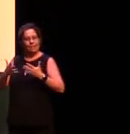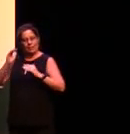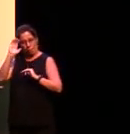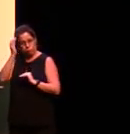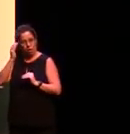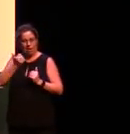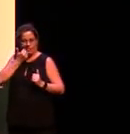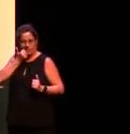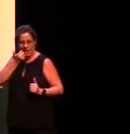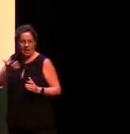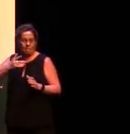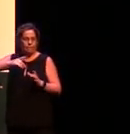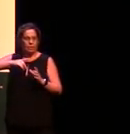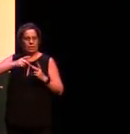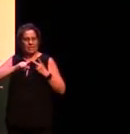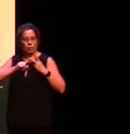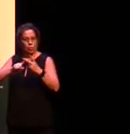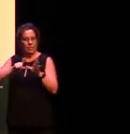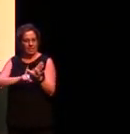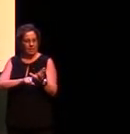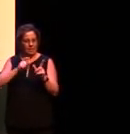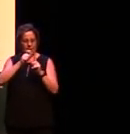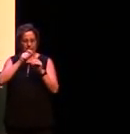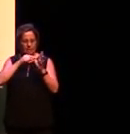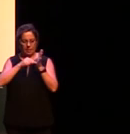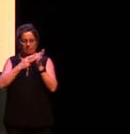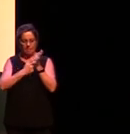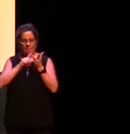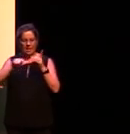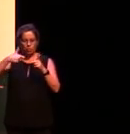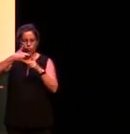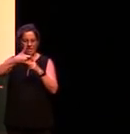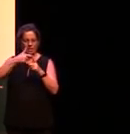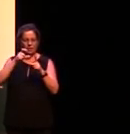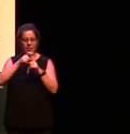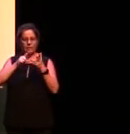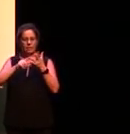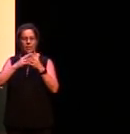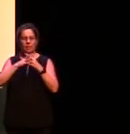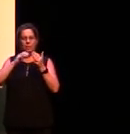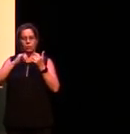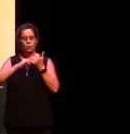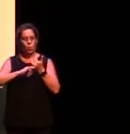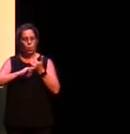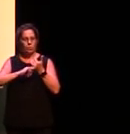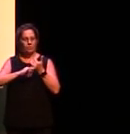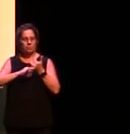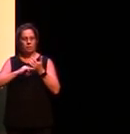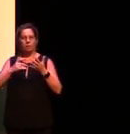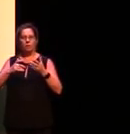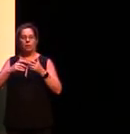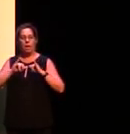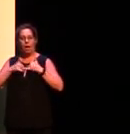the Apache Dawes Award in a way that recognises what Uncle Greg told us about playing tunes